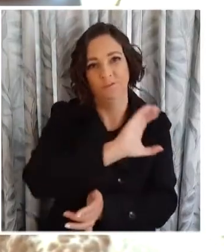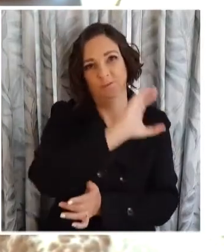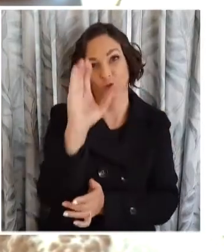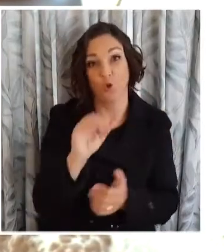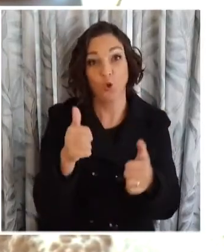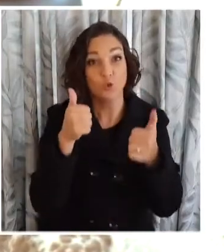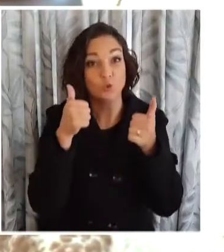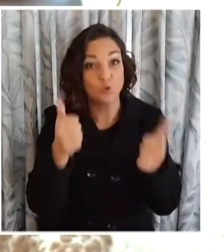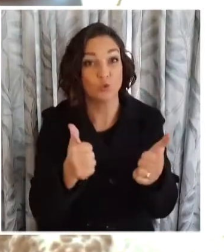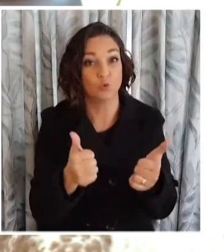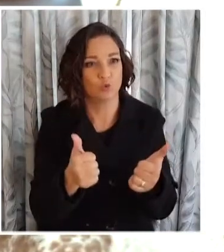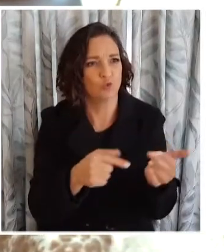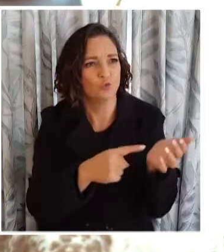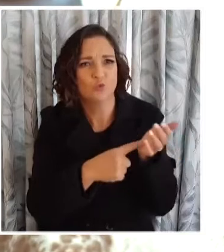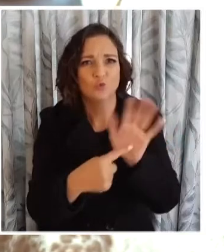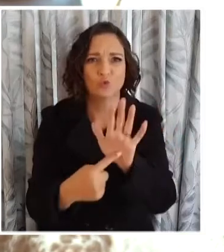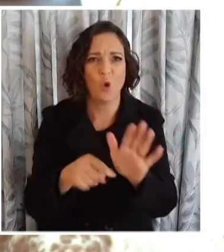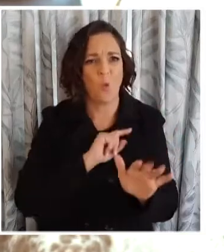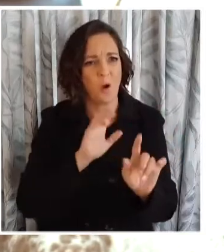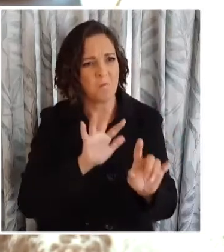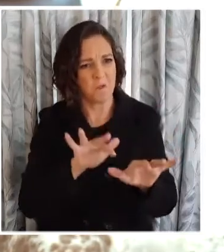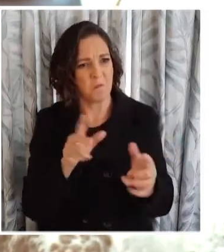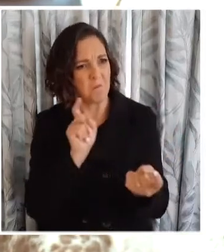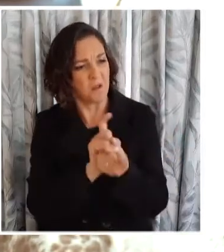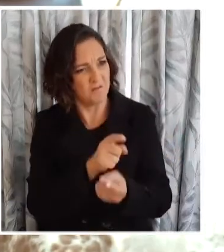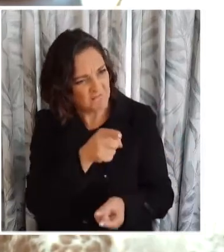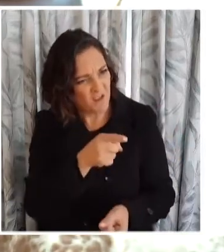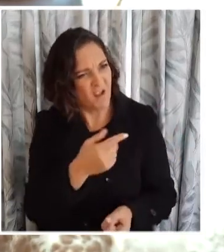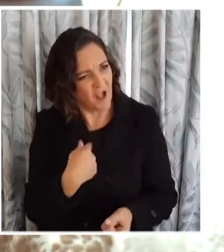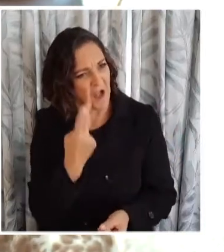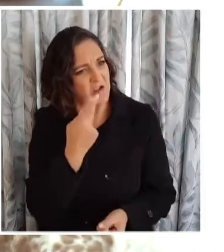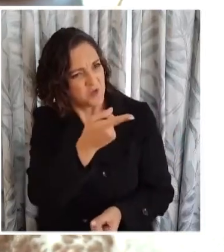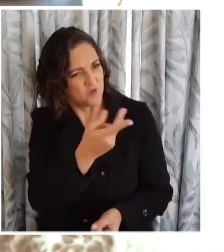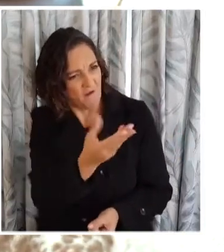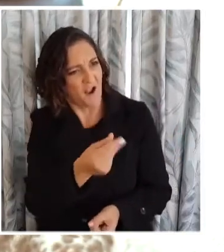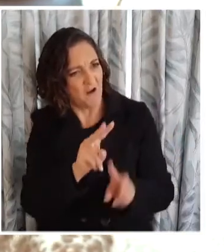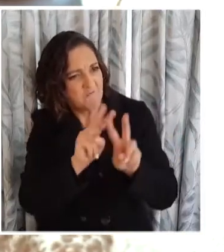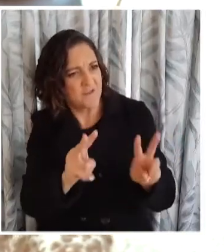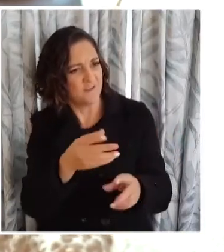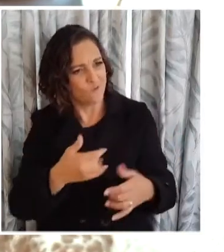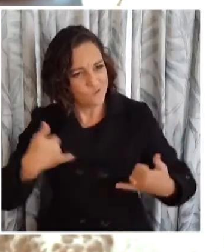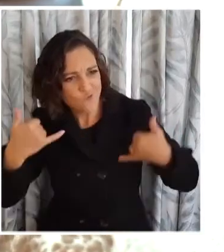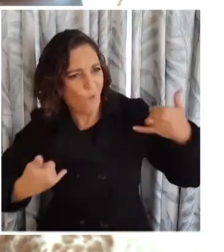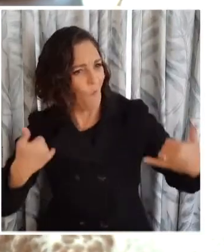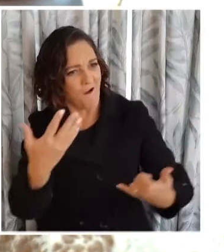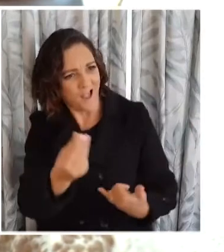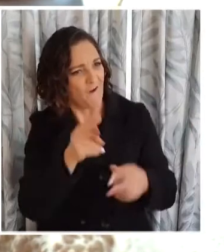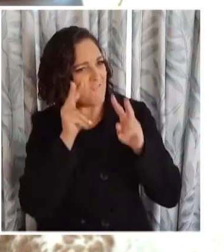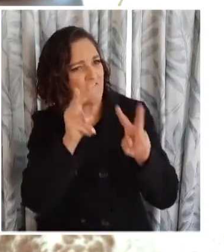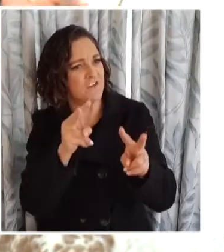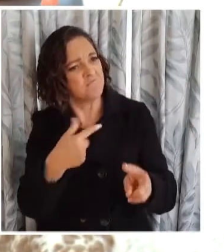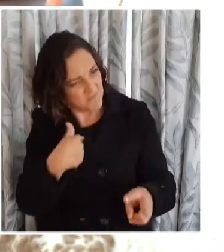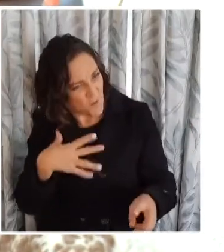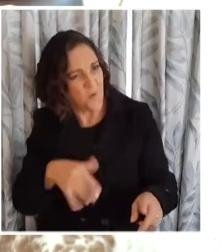So that people will come to us and say, you know, I want what you've got. I see that you've got peace. You've got joy. You've got purpose. You've got vision.